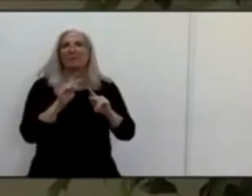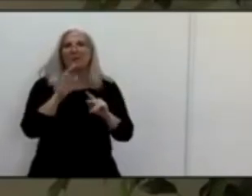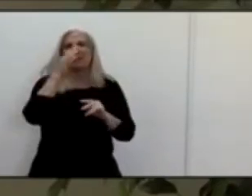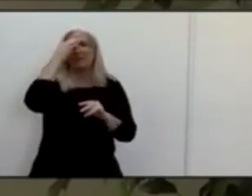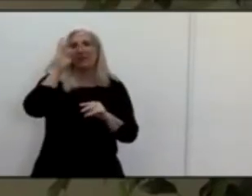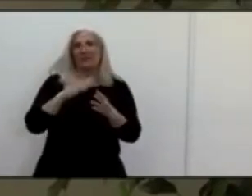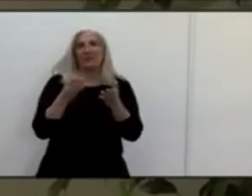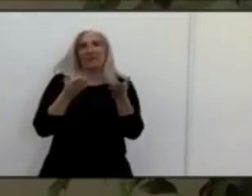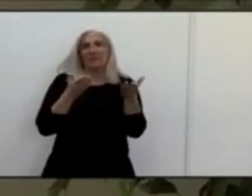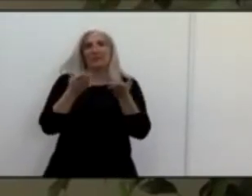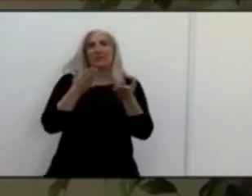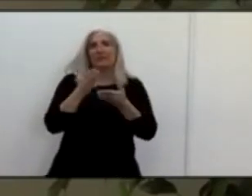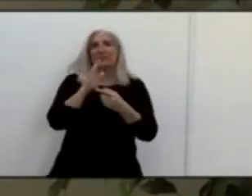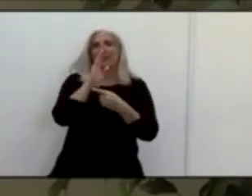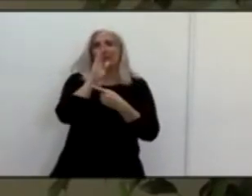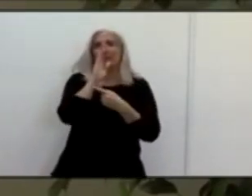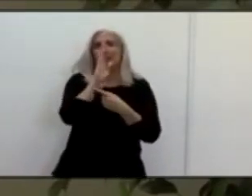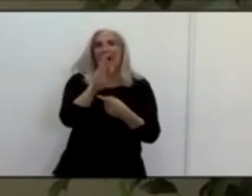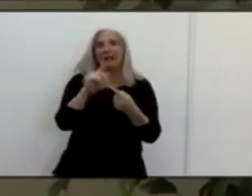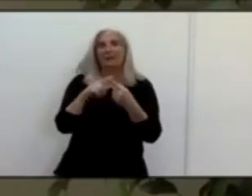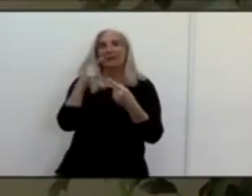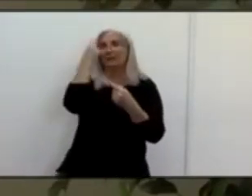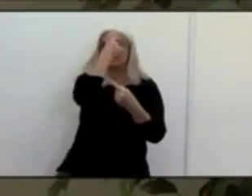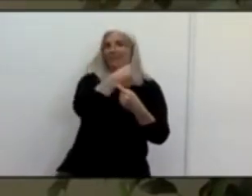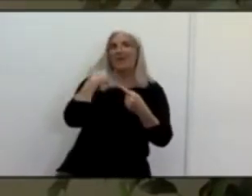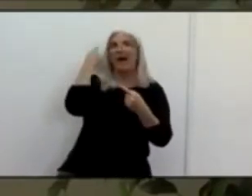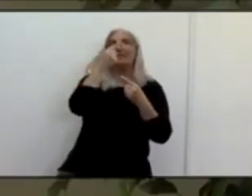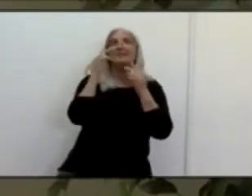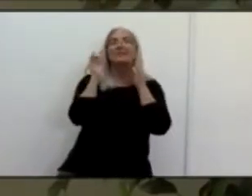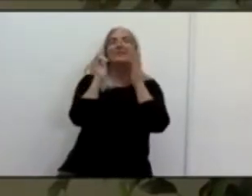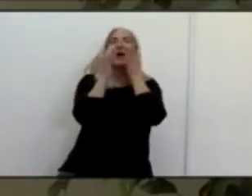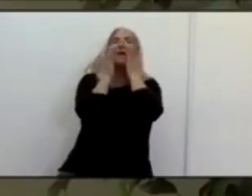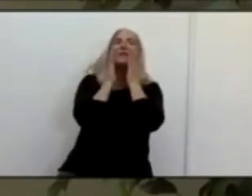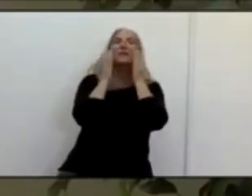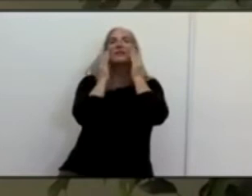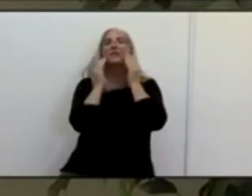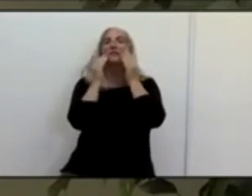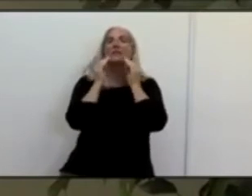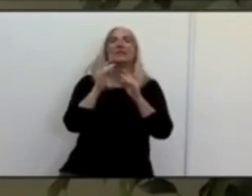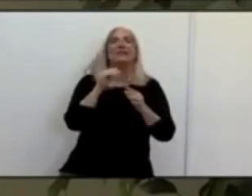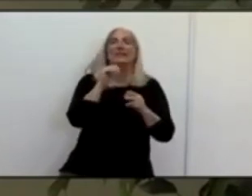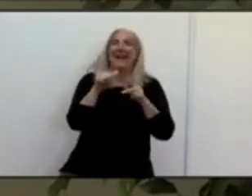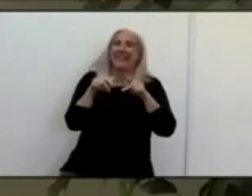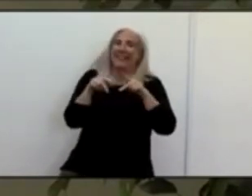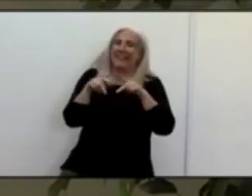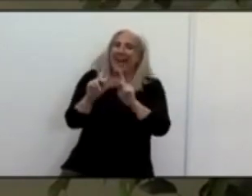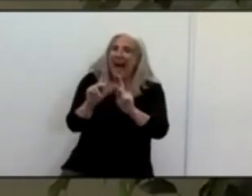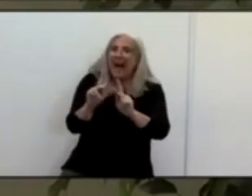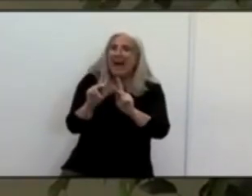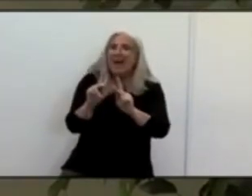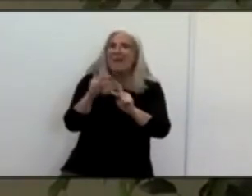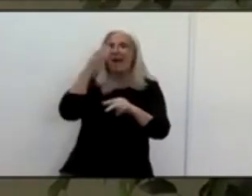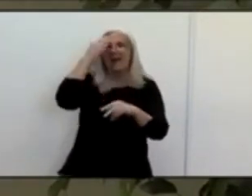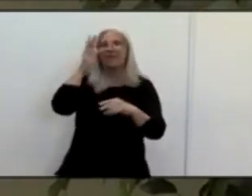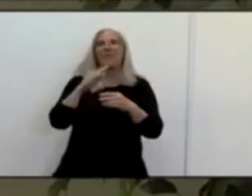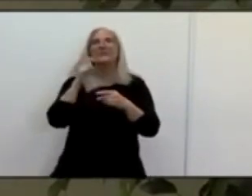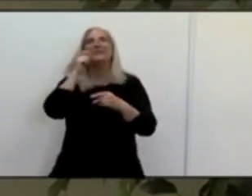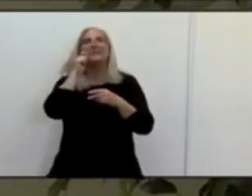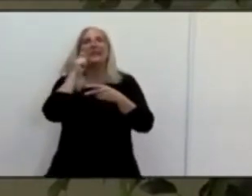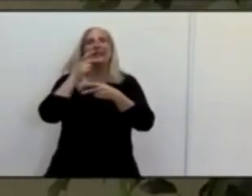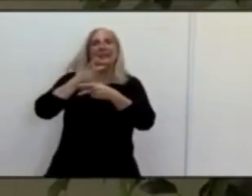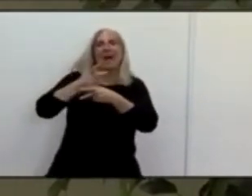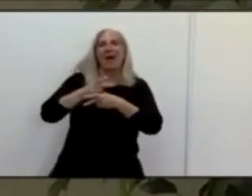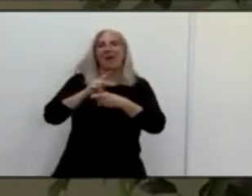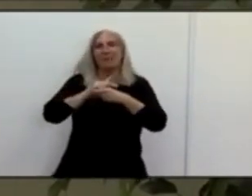allowed. Um, I know that that really, um, affects our estheticians out there. We hear you, we see you, we read all of our